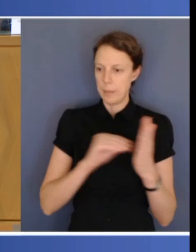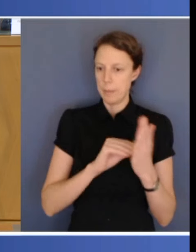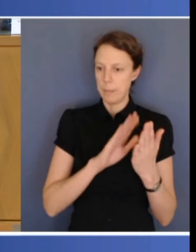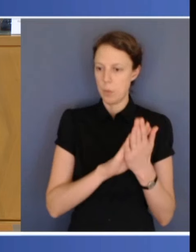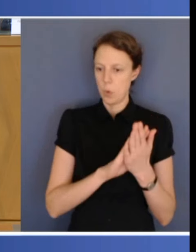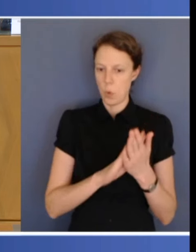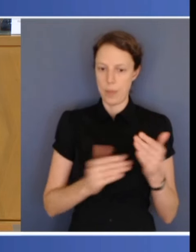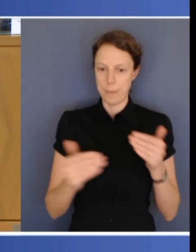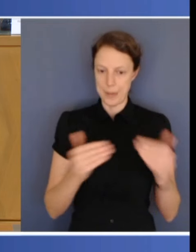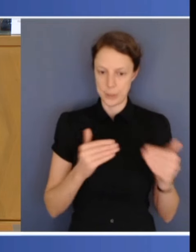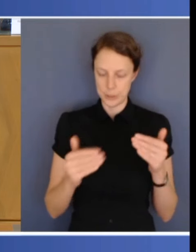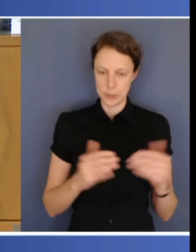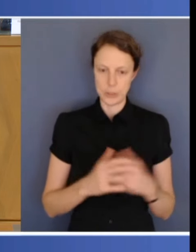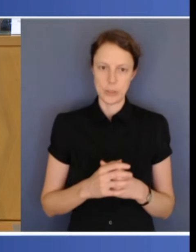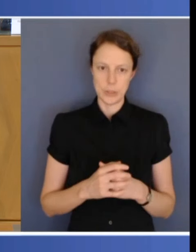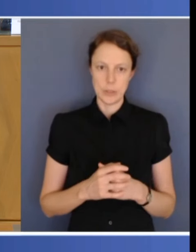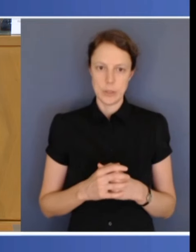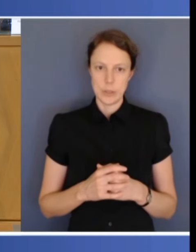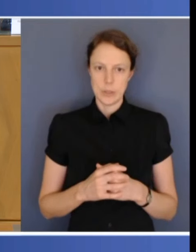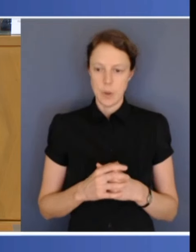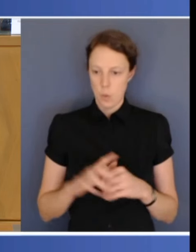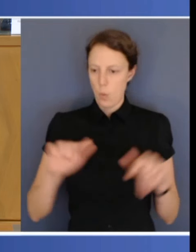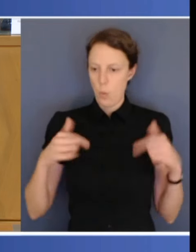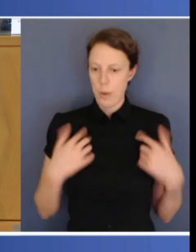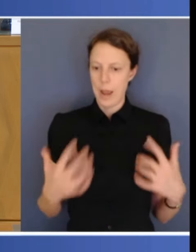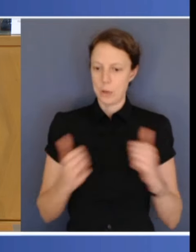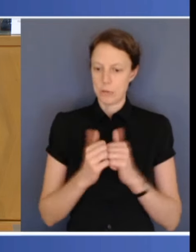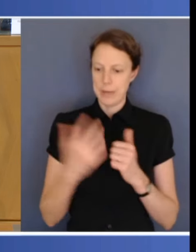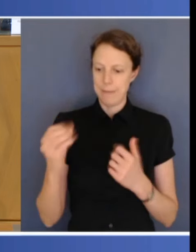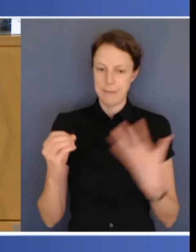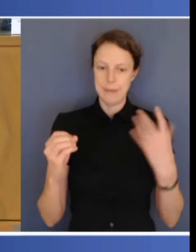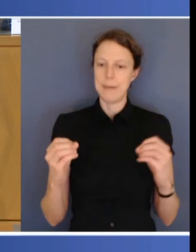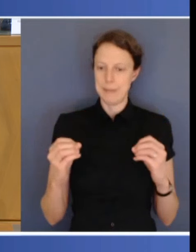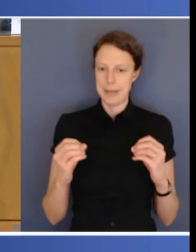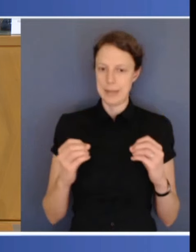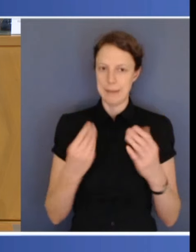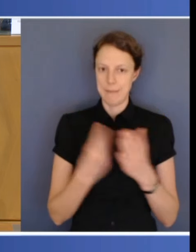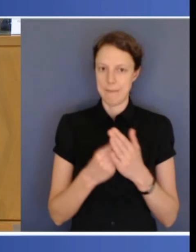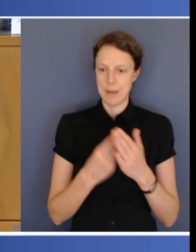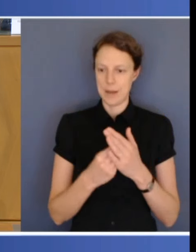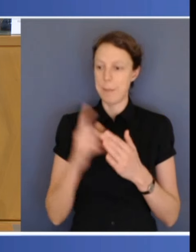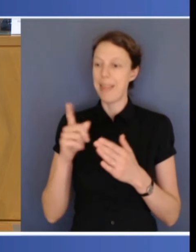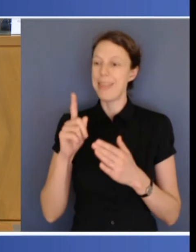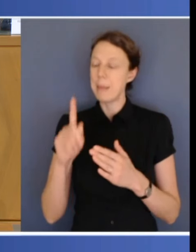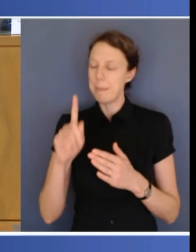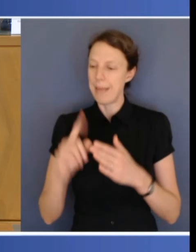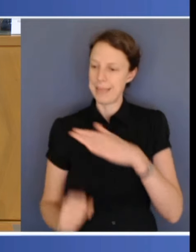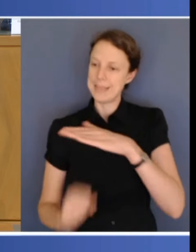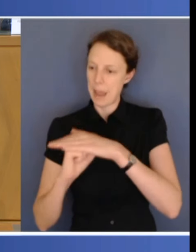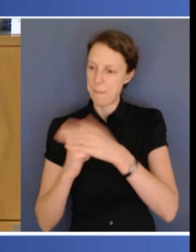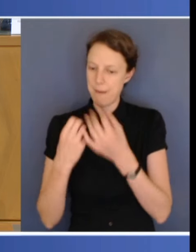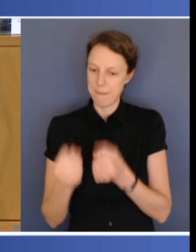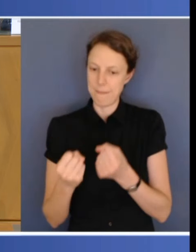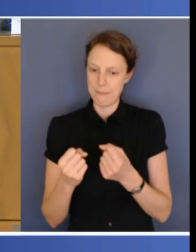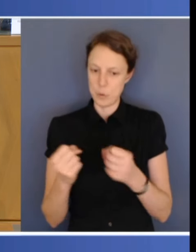today, you know, 50-50 funding foundation support going through, but that was capped as well, to make sure that every